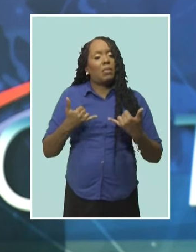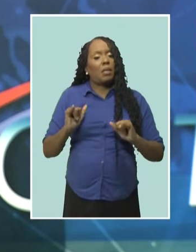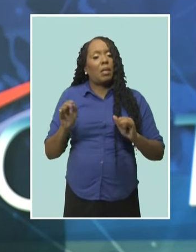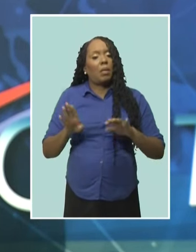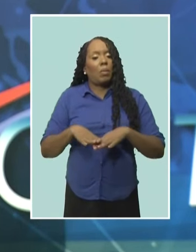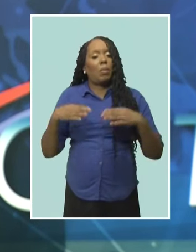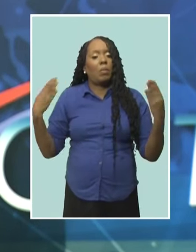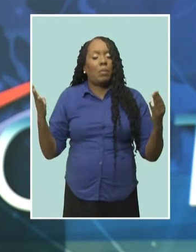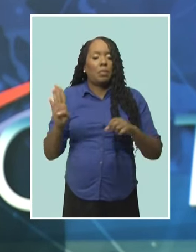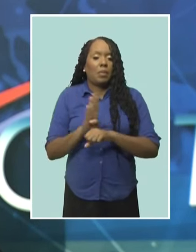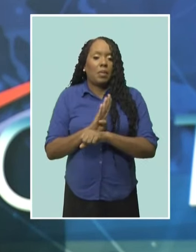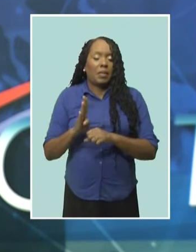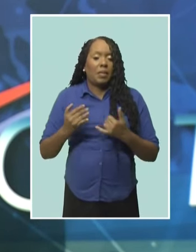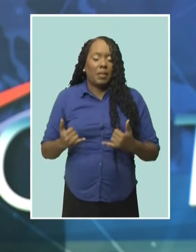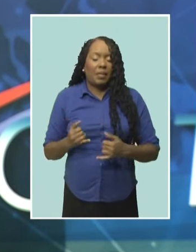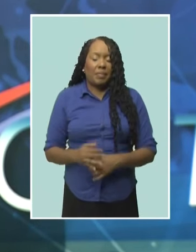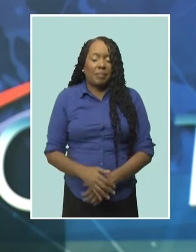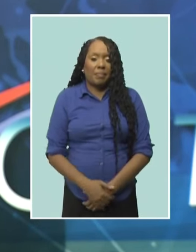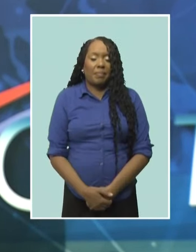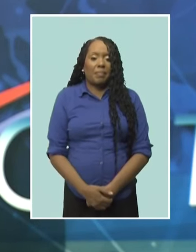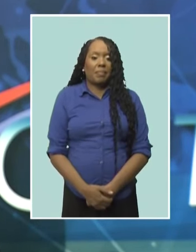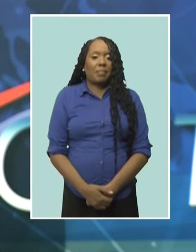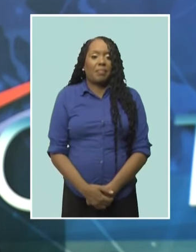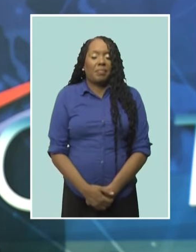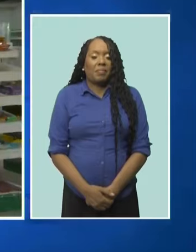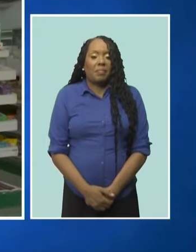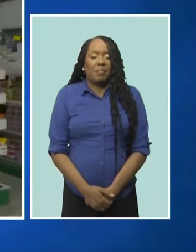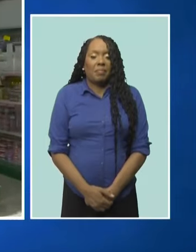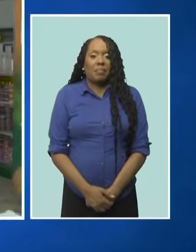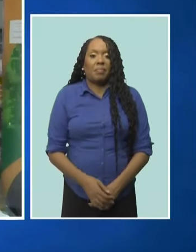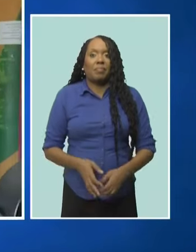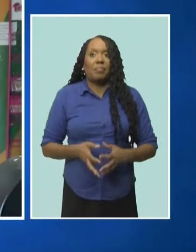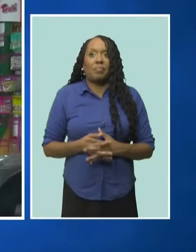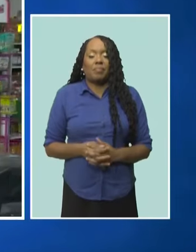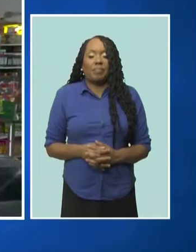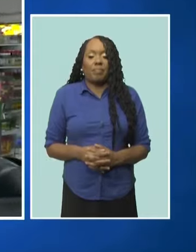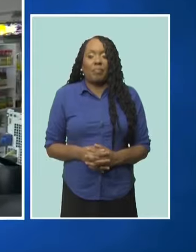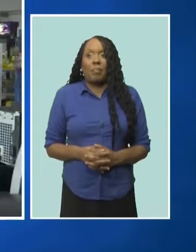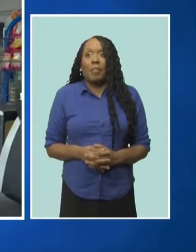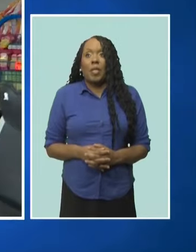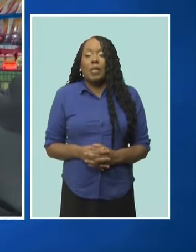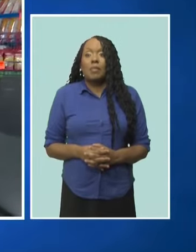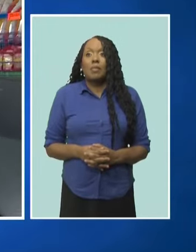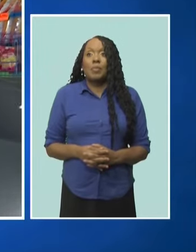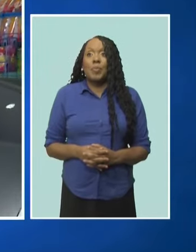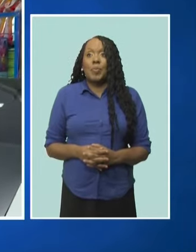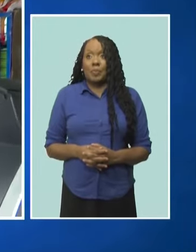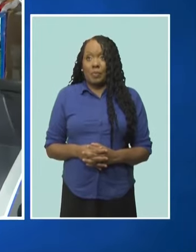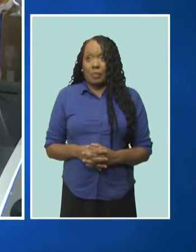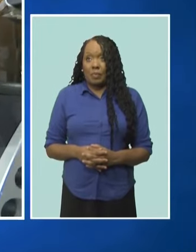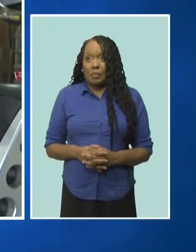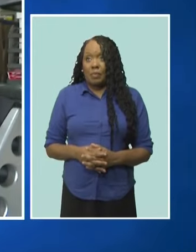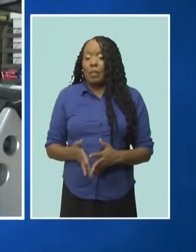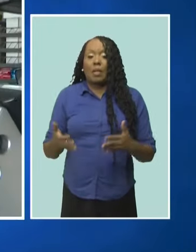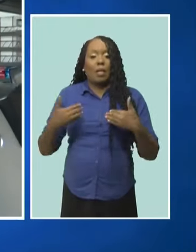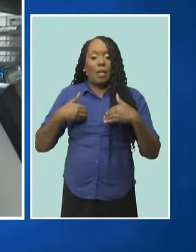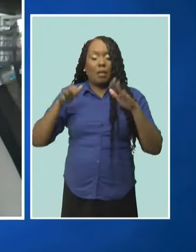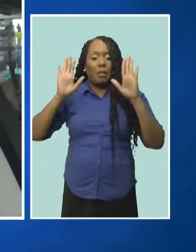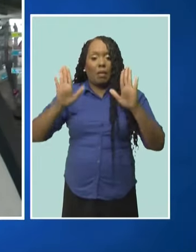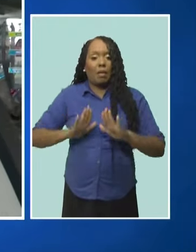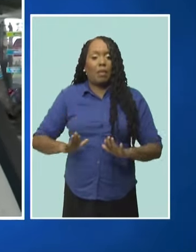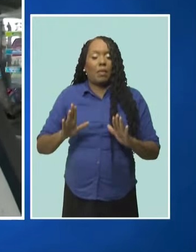duty to open her doors. I must say I have great customers. The people in the community